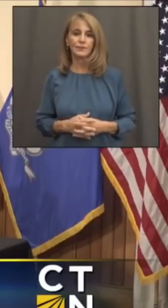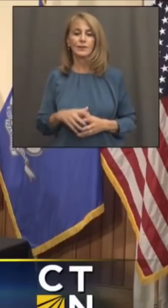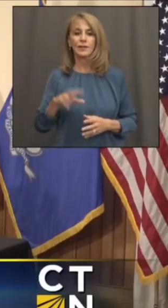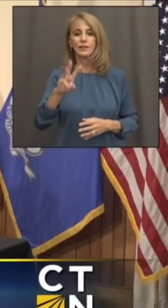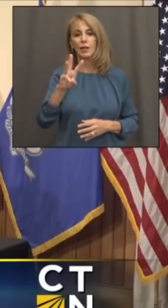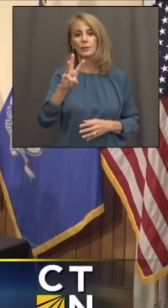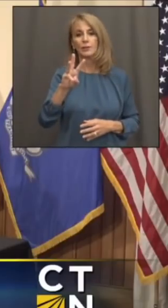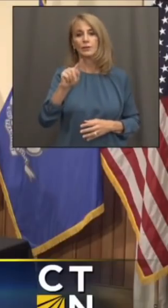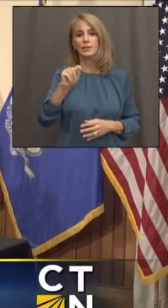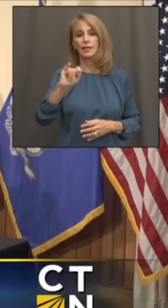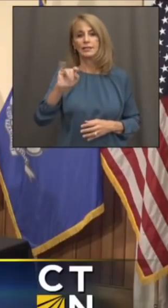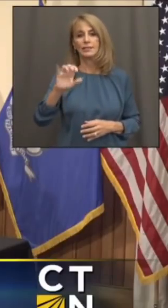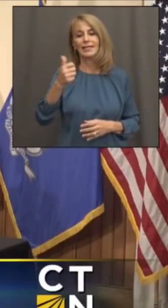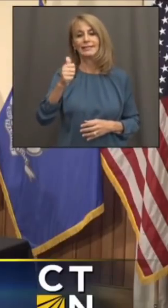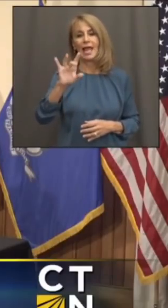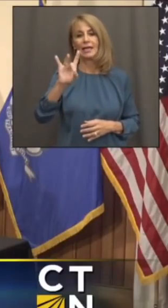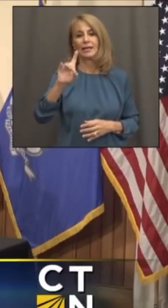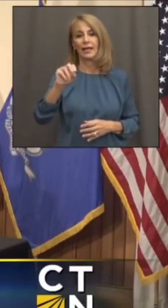WTIC, 1080 News.